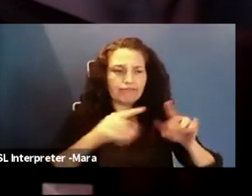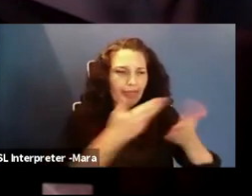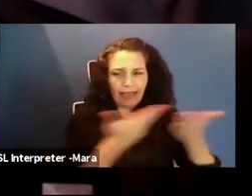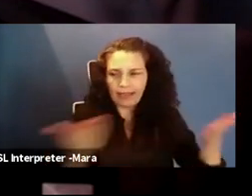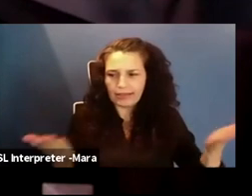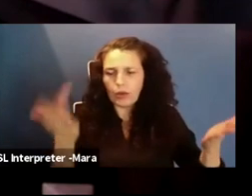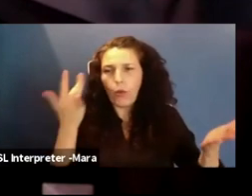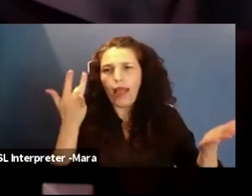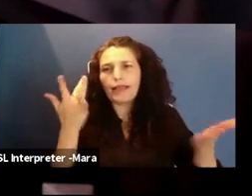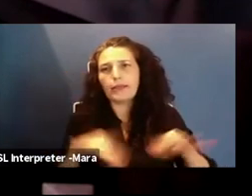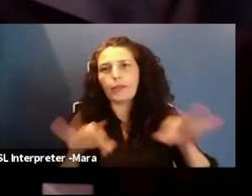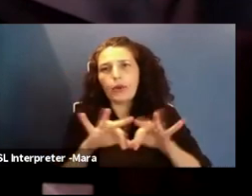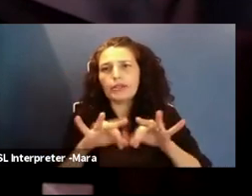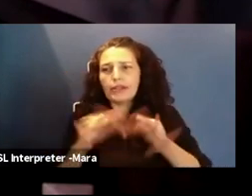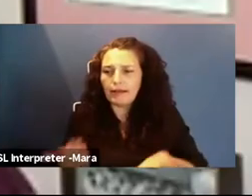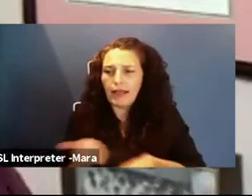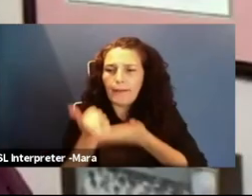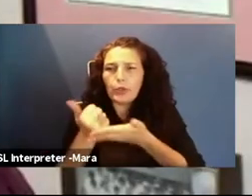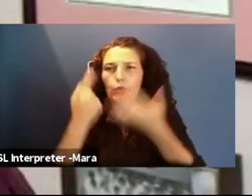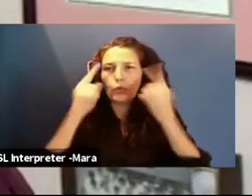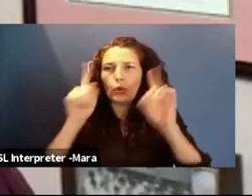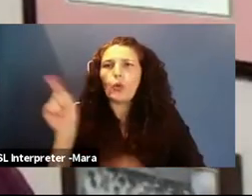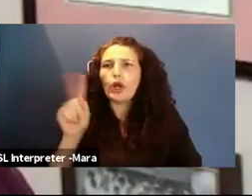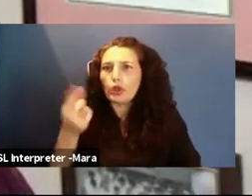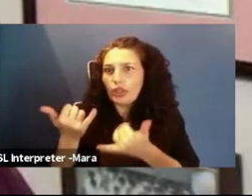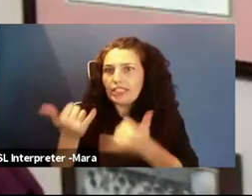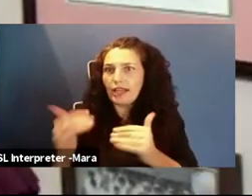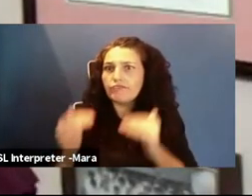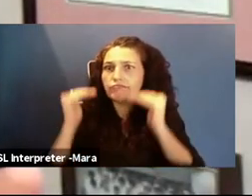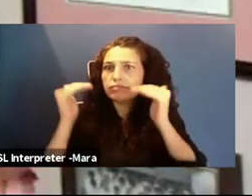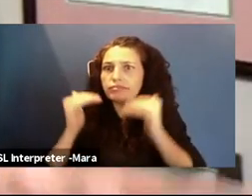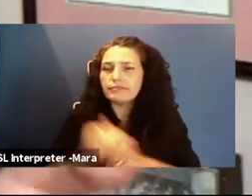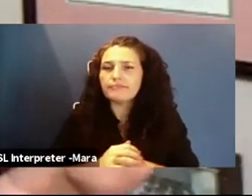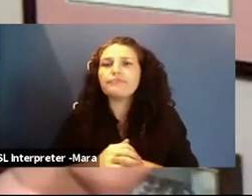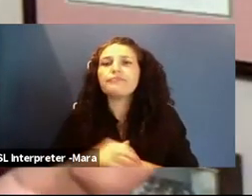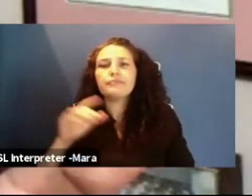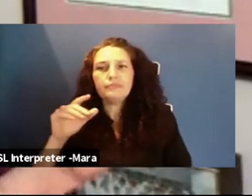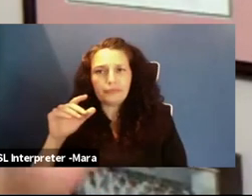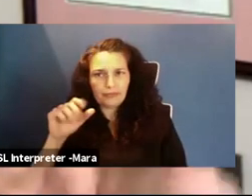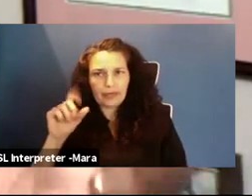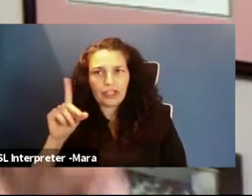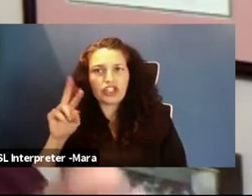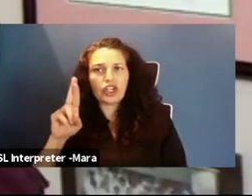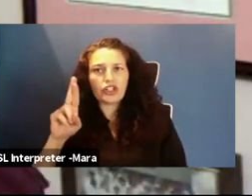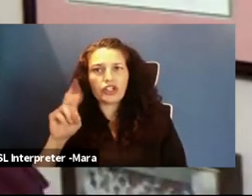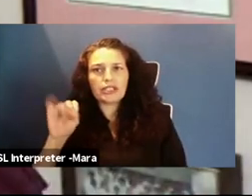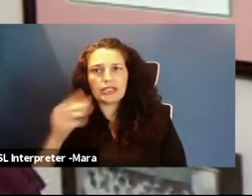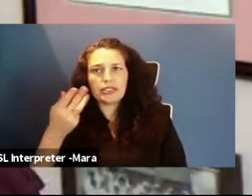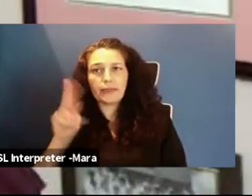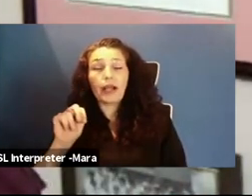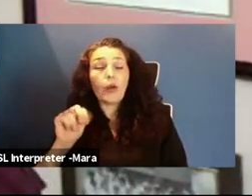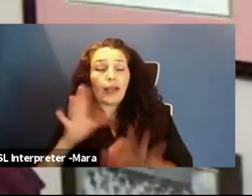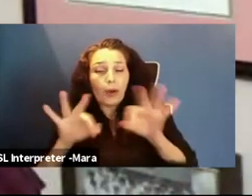important for where you are now? Oh, it's been important because each one brought something different. So one thing that I